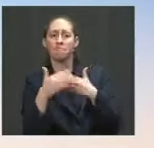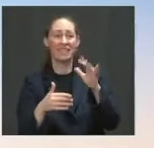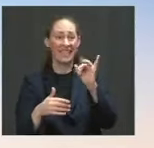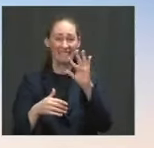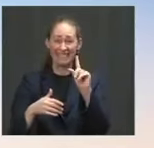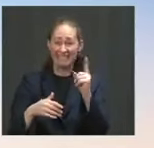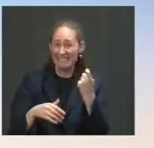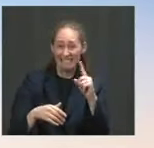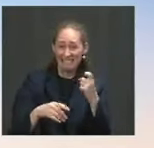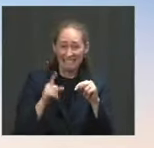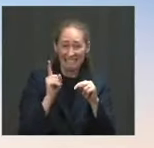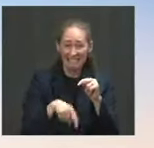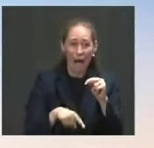a more rapid basis. Thank you. Thank And then I'll...